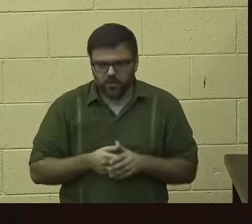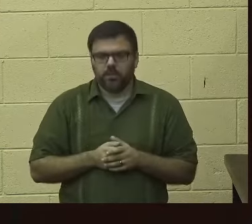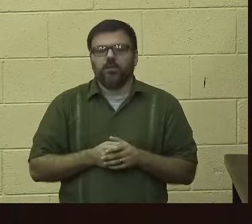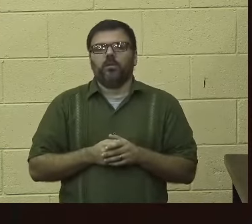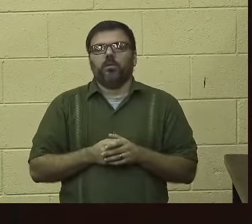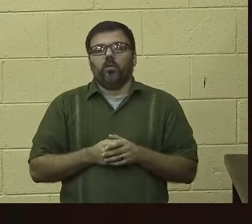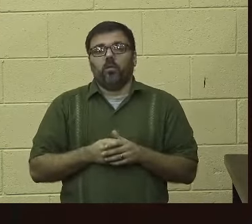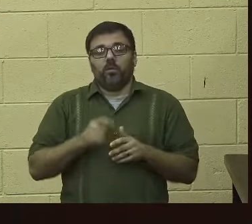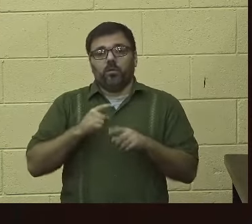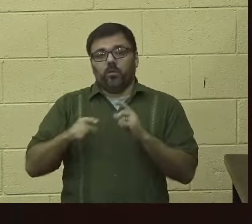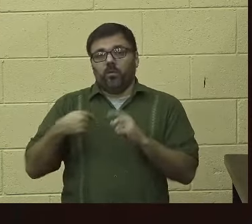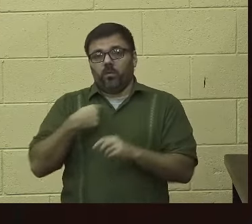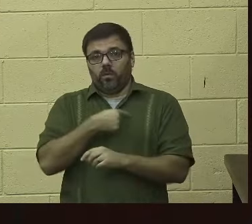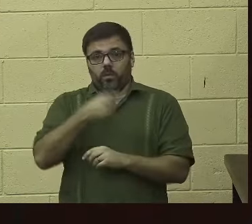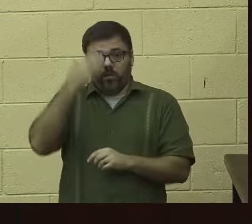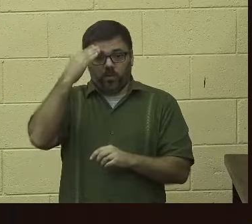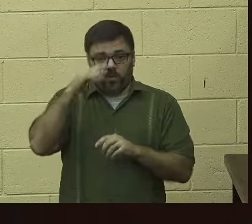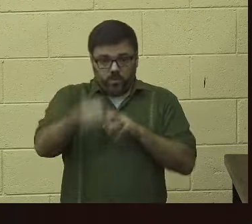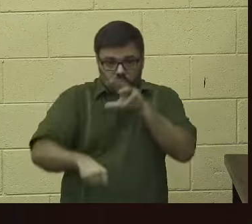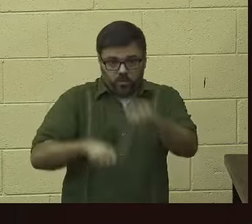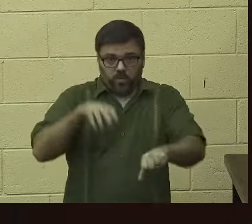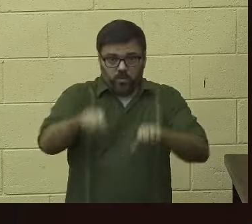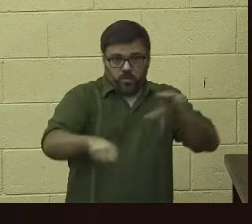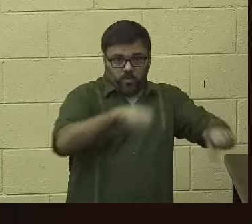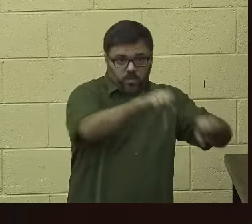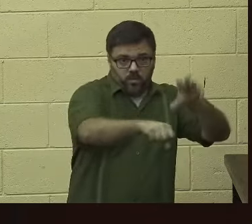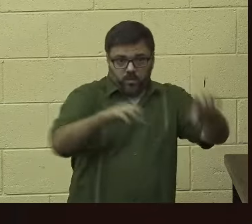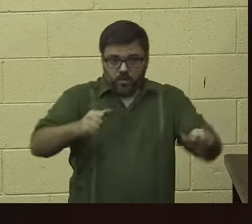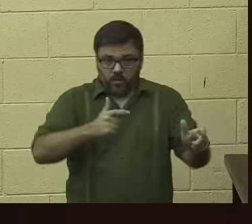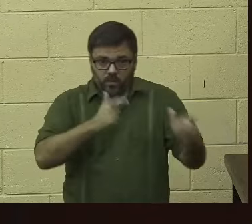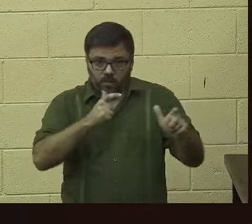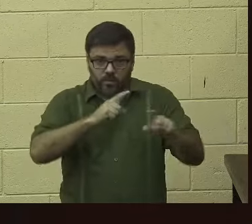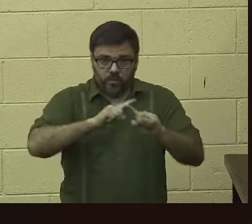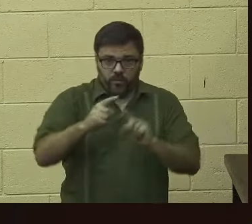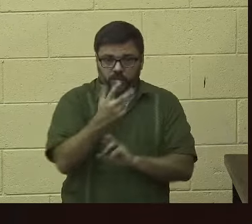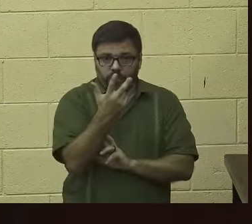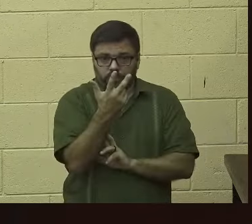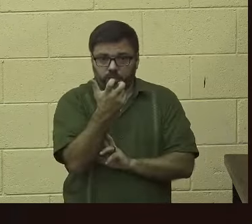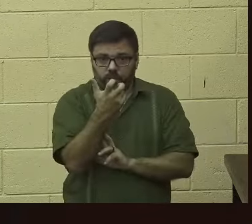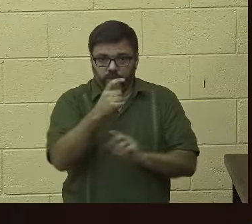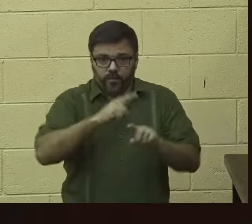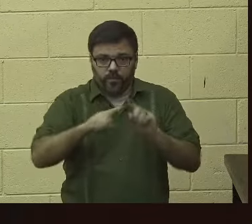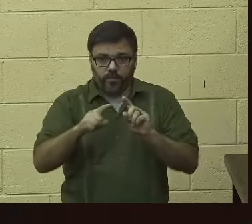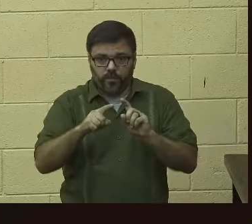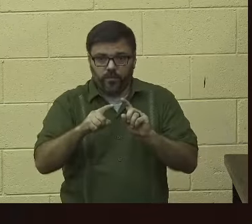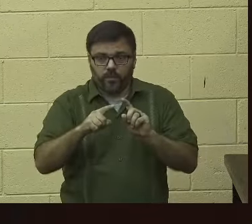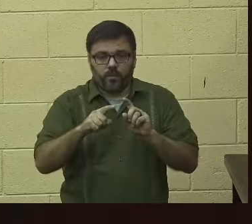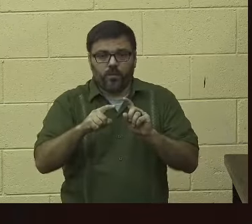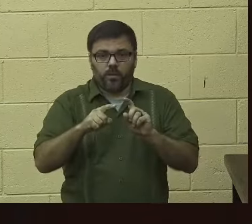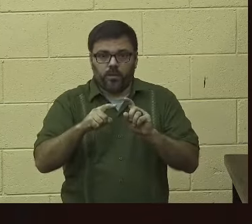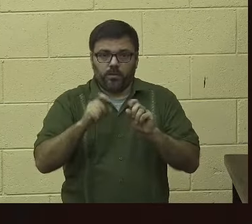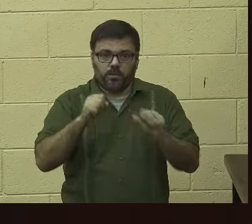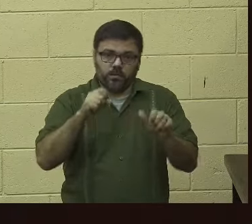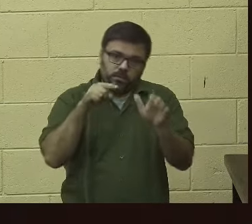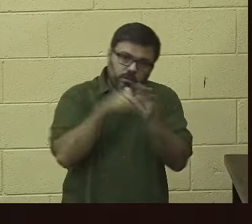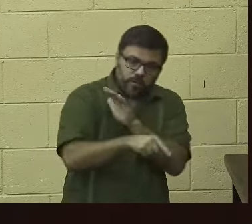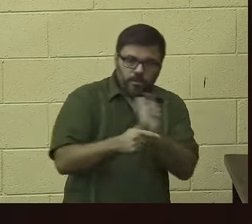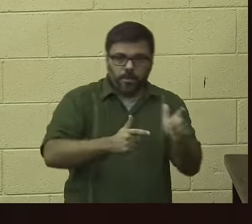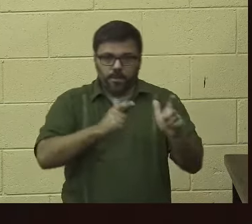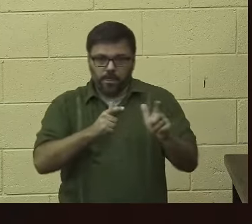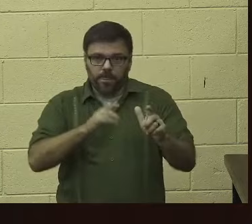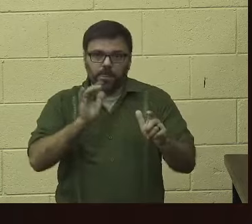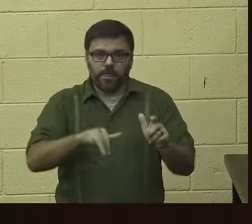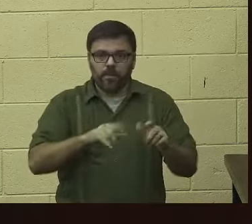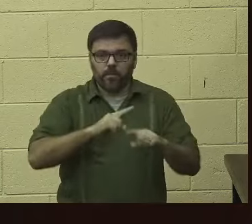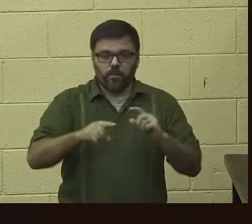that while the confiscation of these 13 illegal and deadly weapons will no doubt